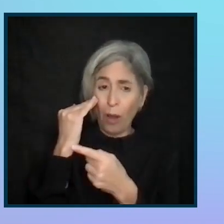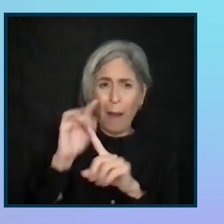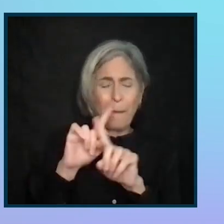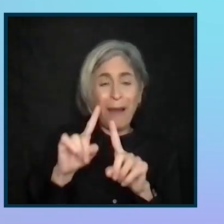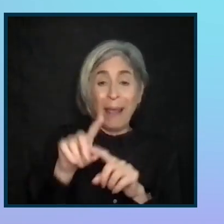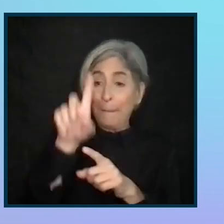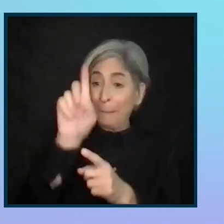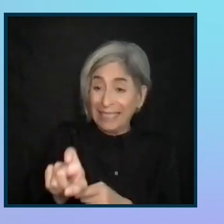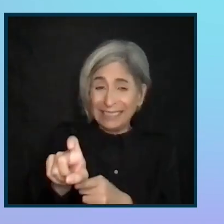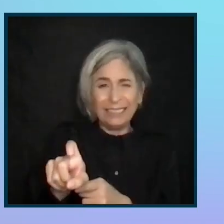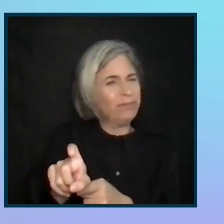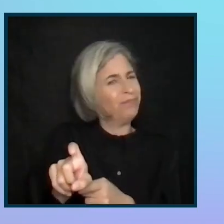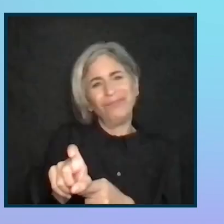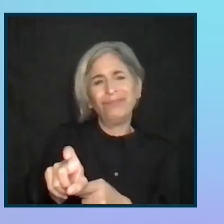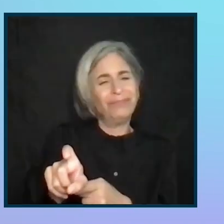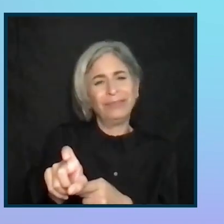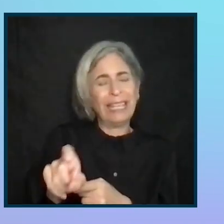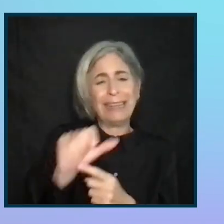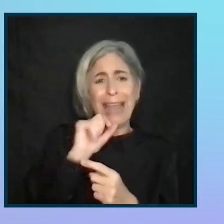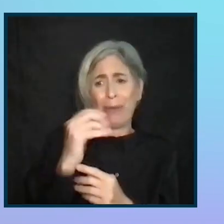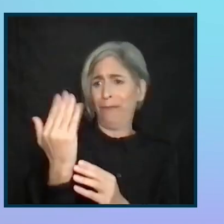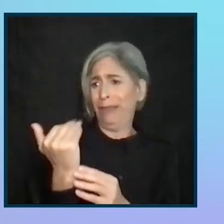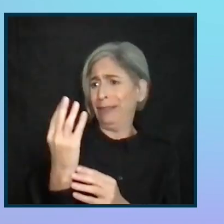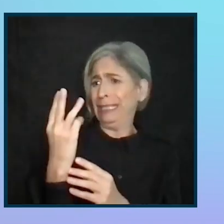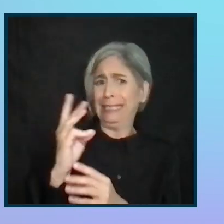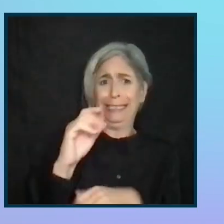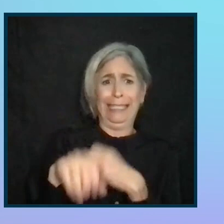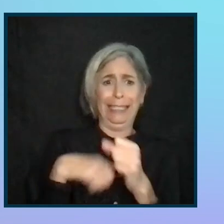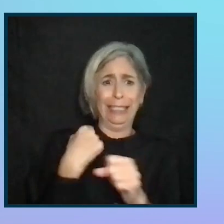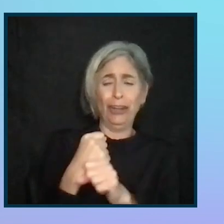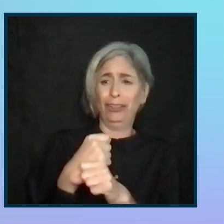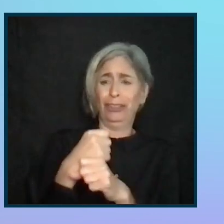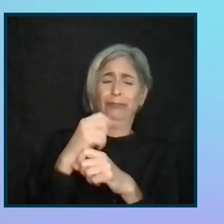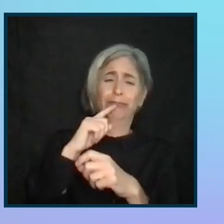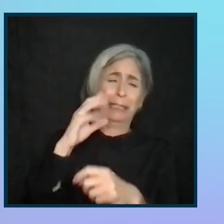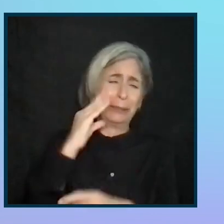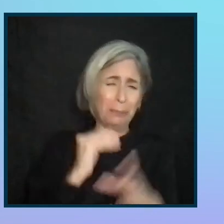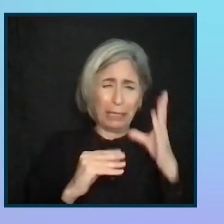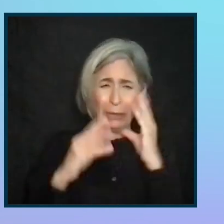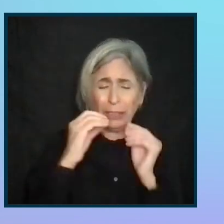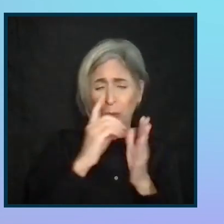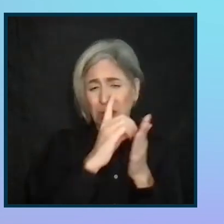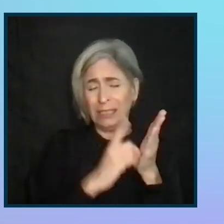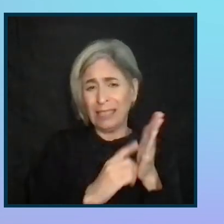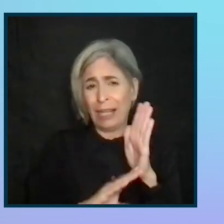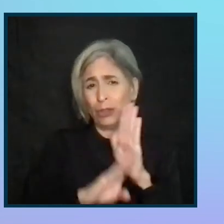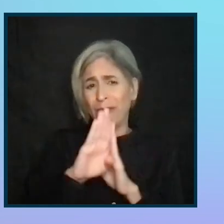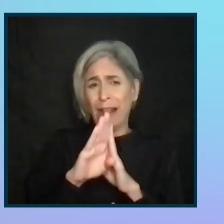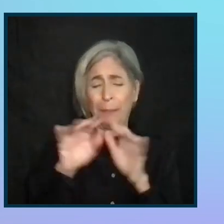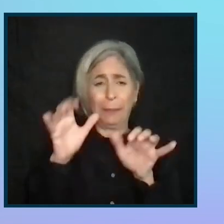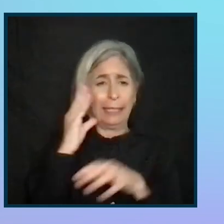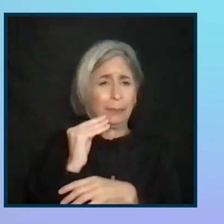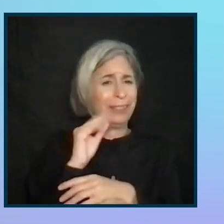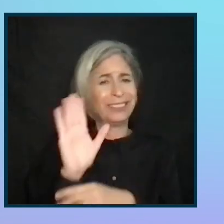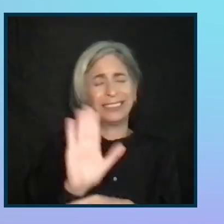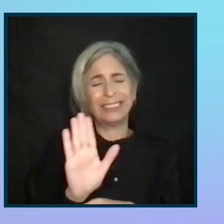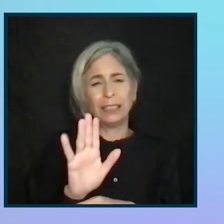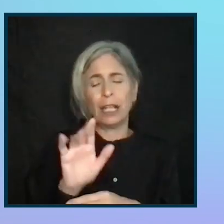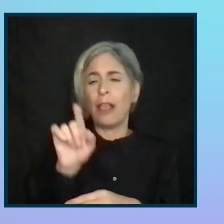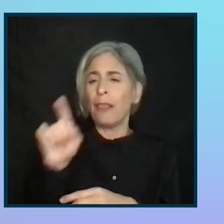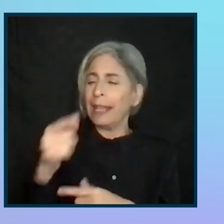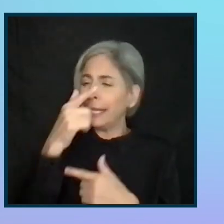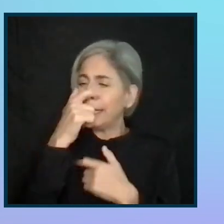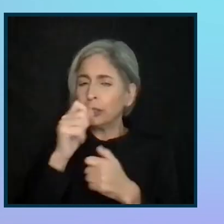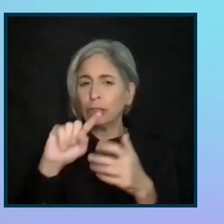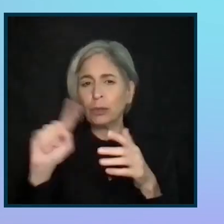they don't have to be, you know, someone with 15 years of dedicated engineering experience or design experience. You know, they have to have that interest and that